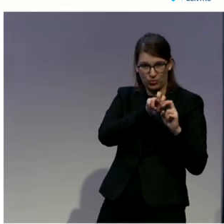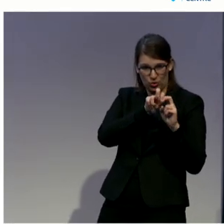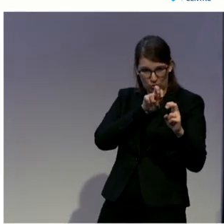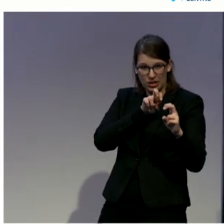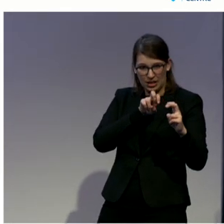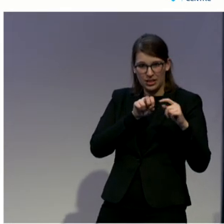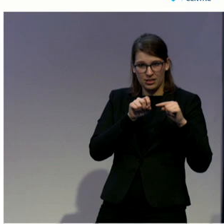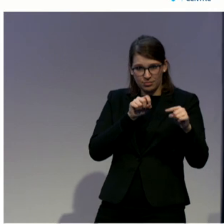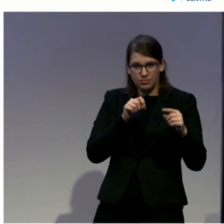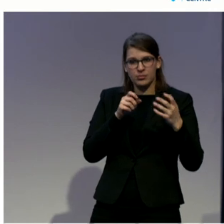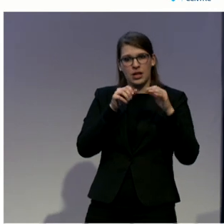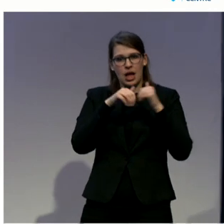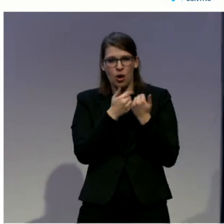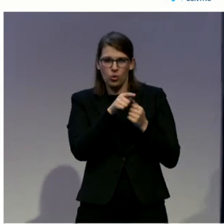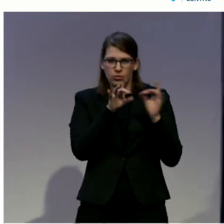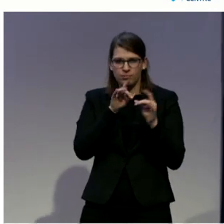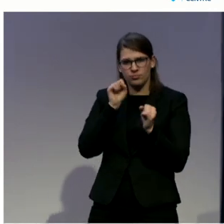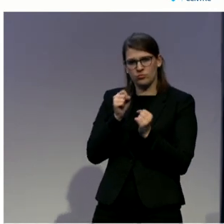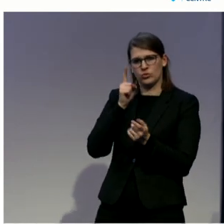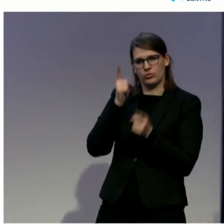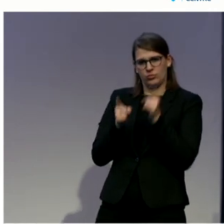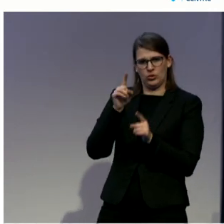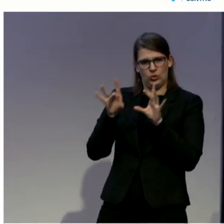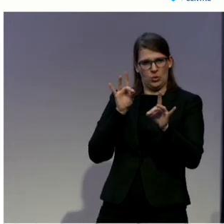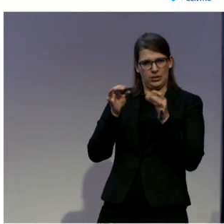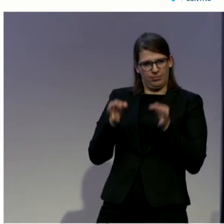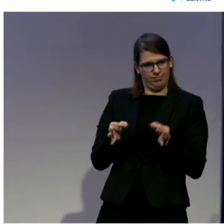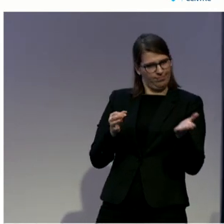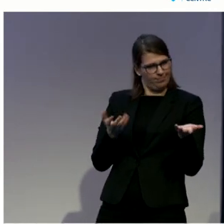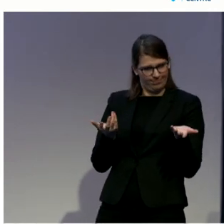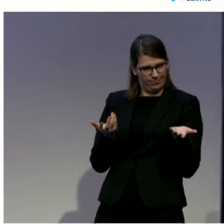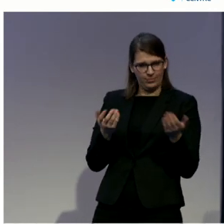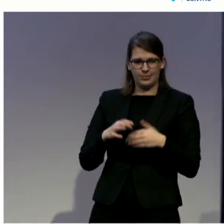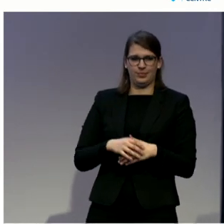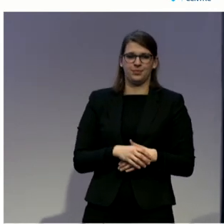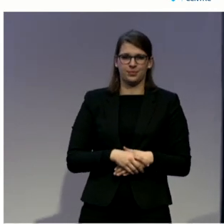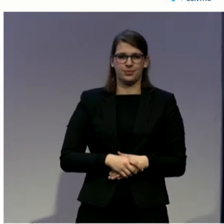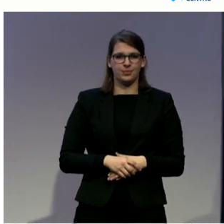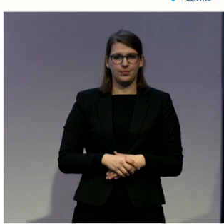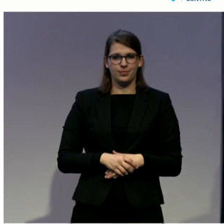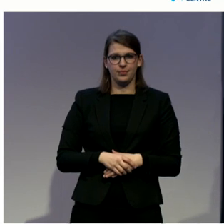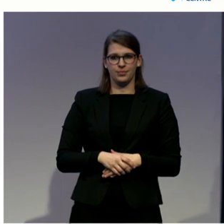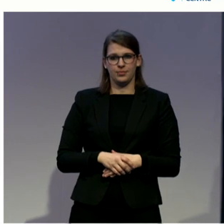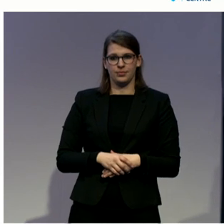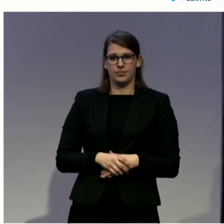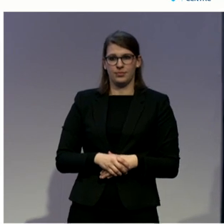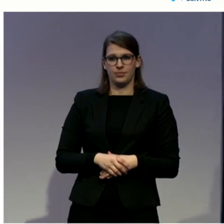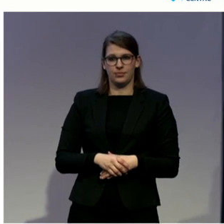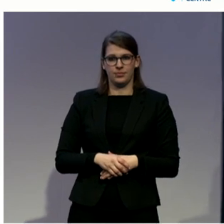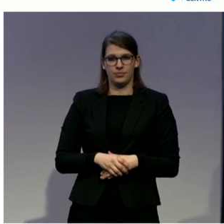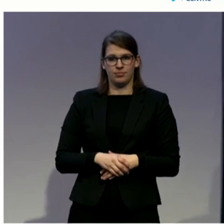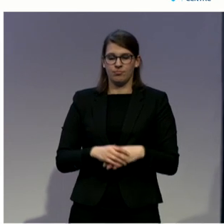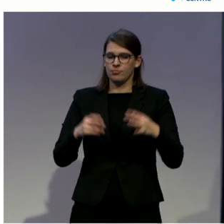following. The appointment of jury liaison officers who will be receiving in-house training devised in consultation